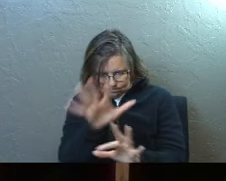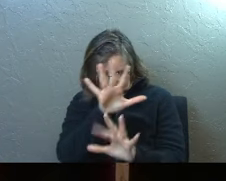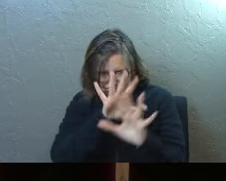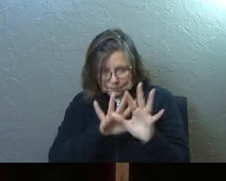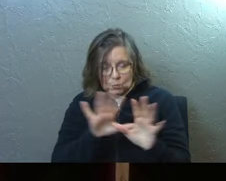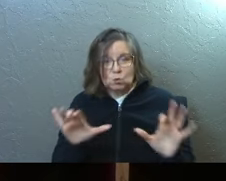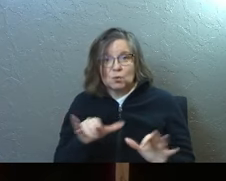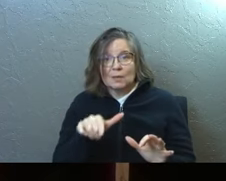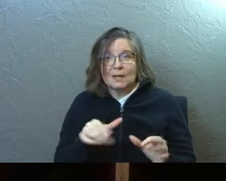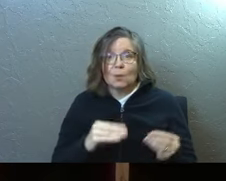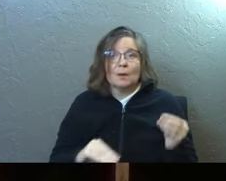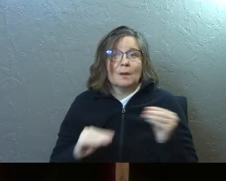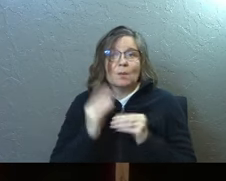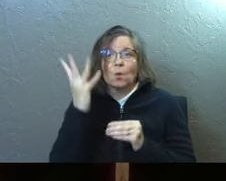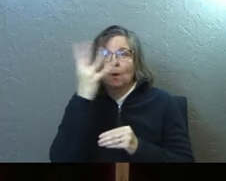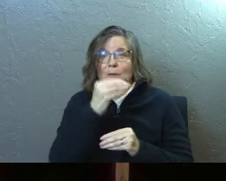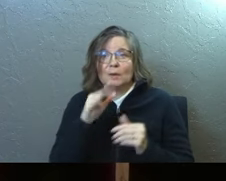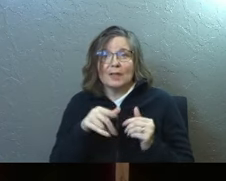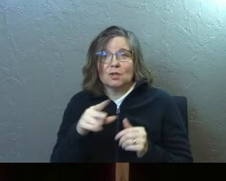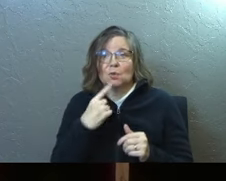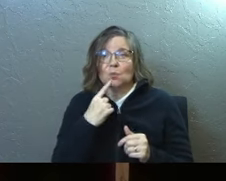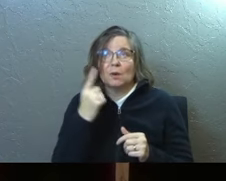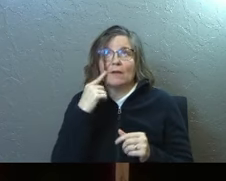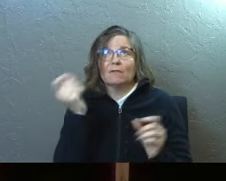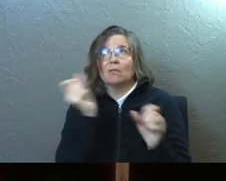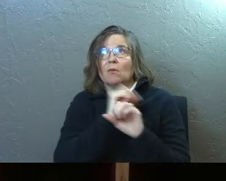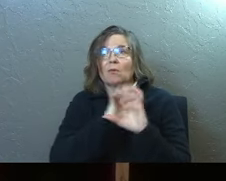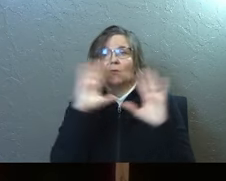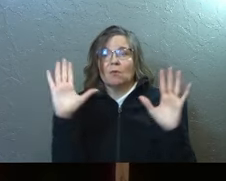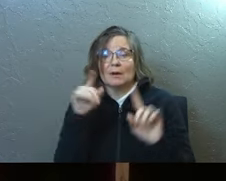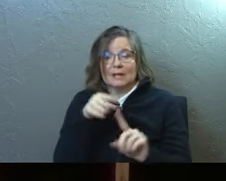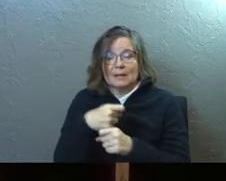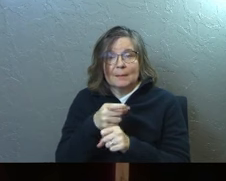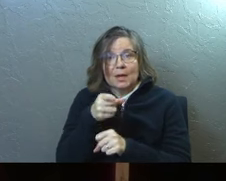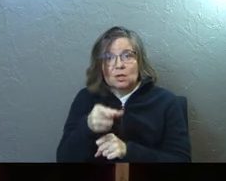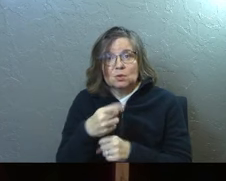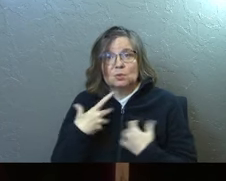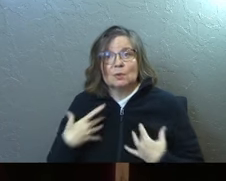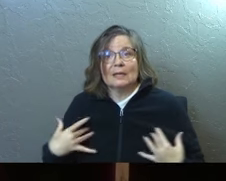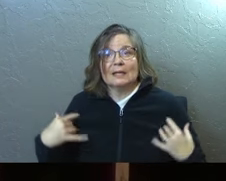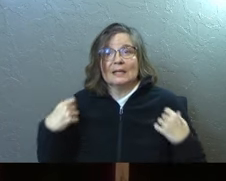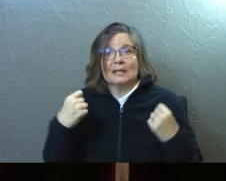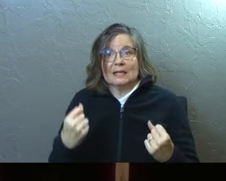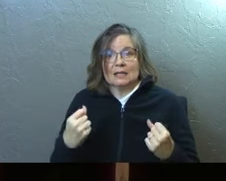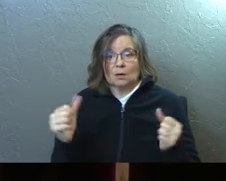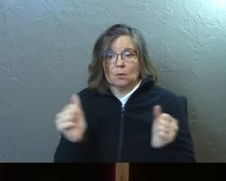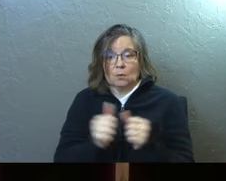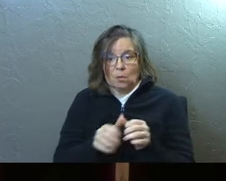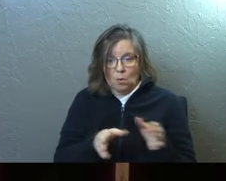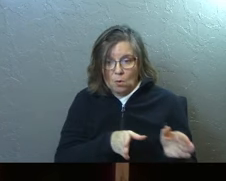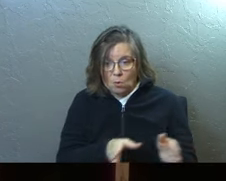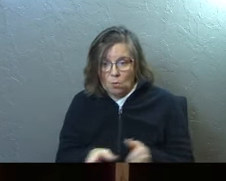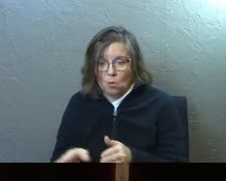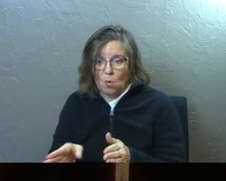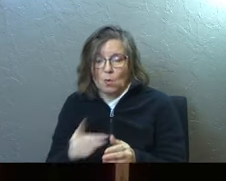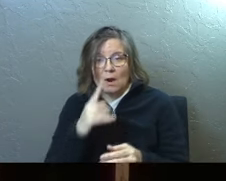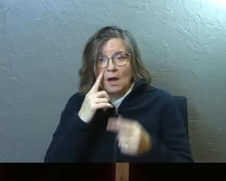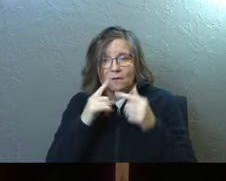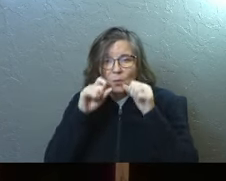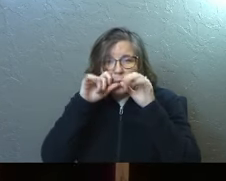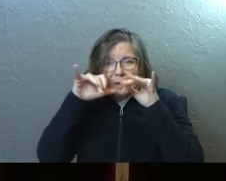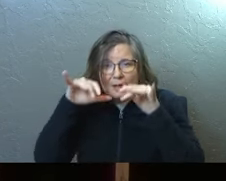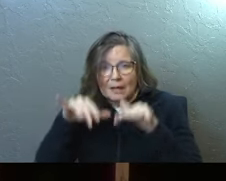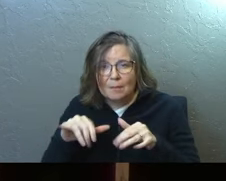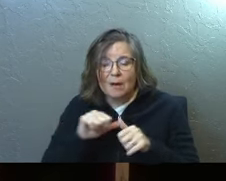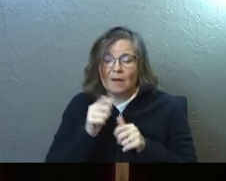this with way more beauty than you ever would have dreamed. He built you to heal along a road of weeping,